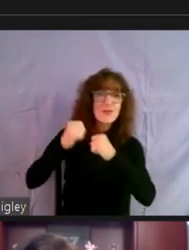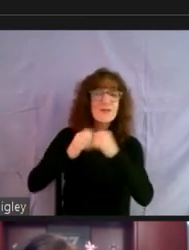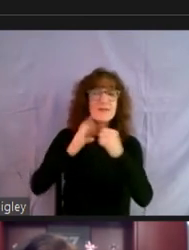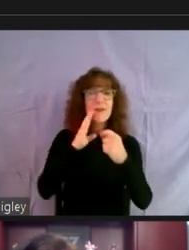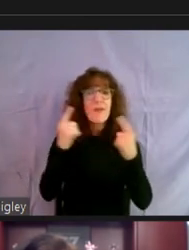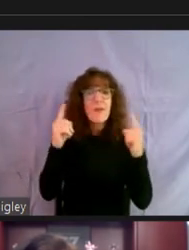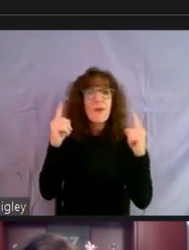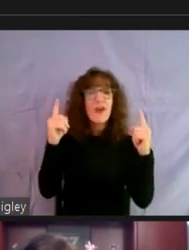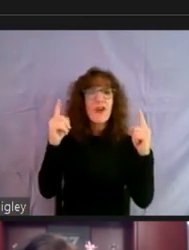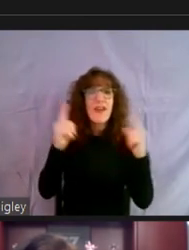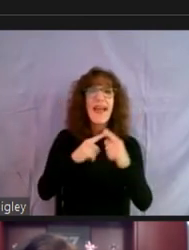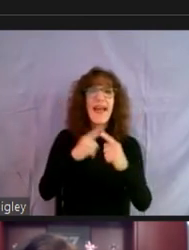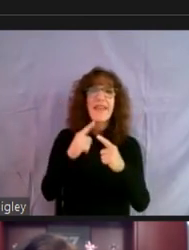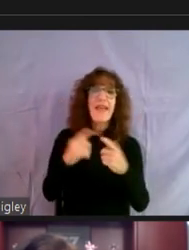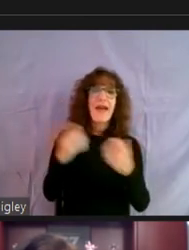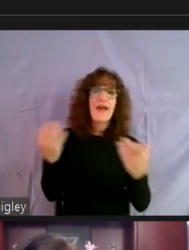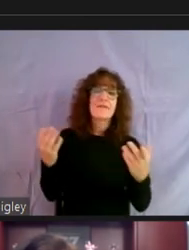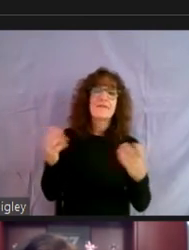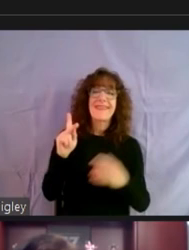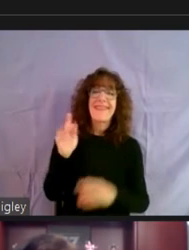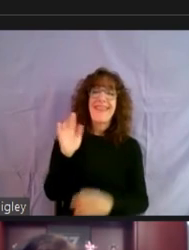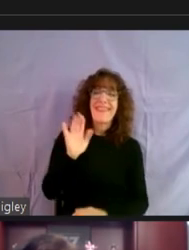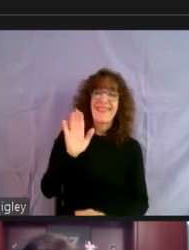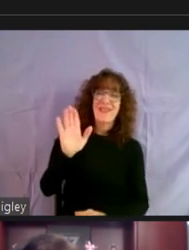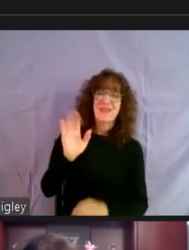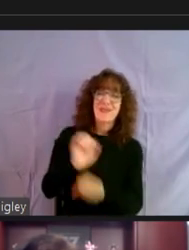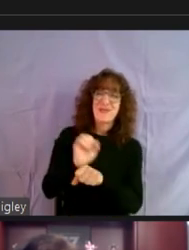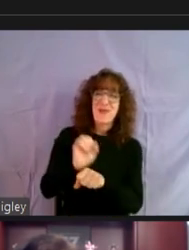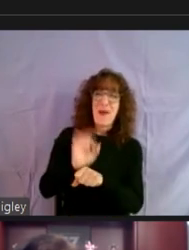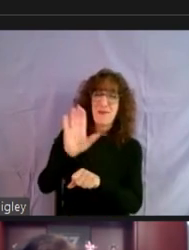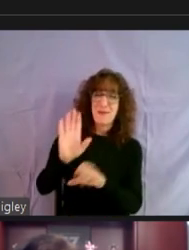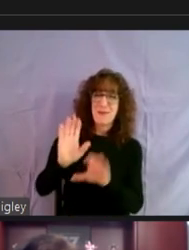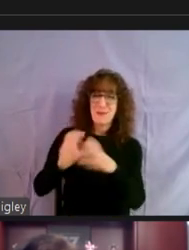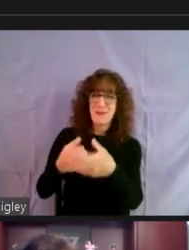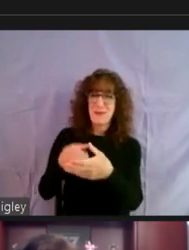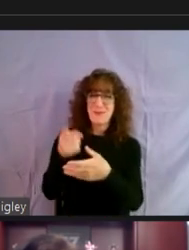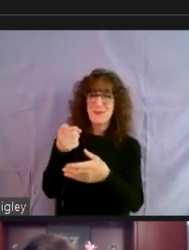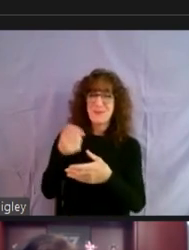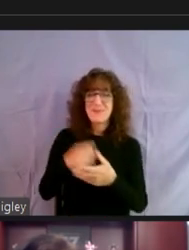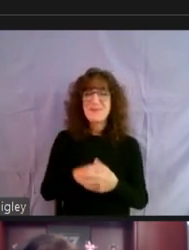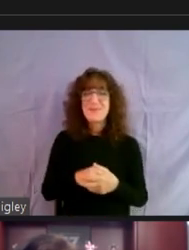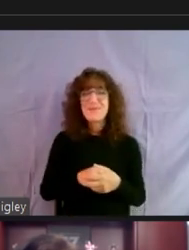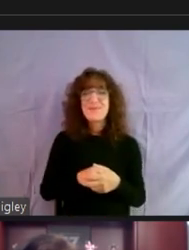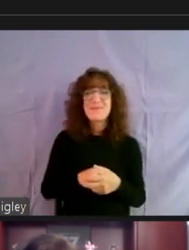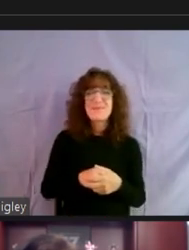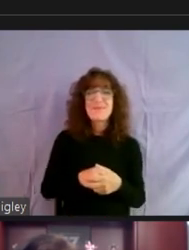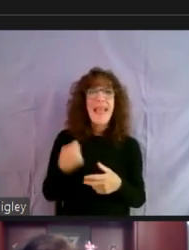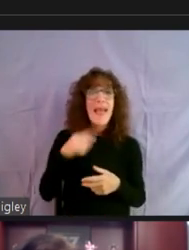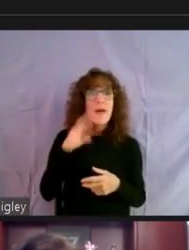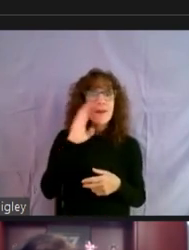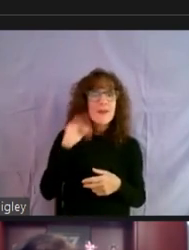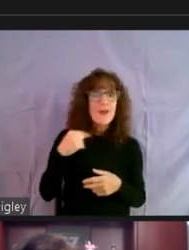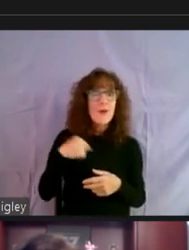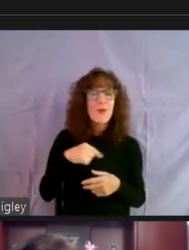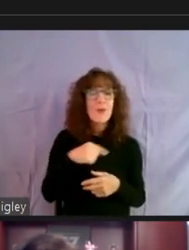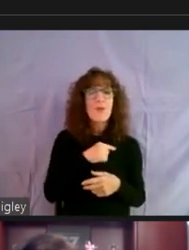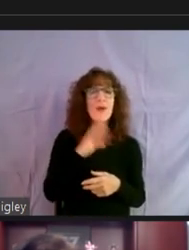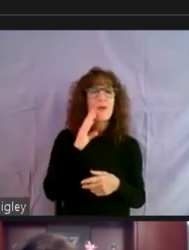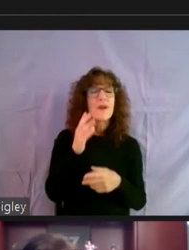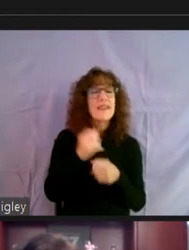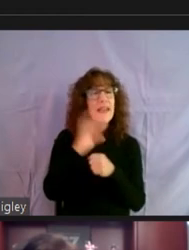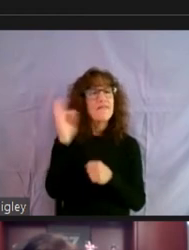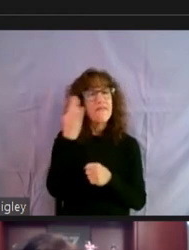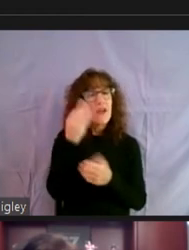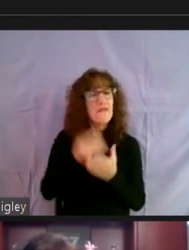And that of course, um, is Kathy's job and her team. And, and, um, and we knew that we were likely to get some federal